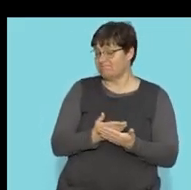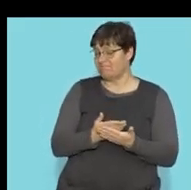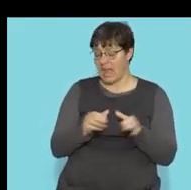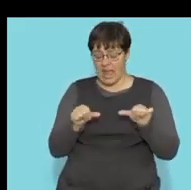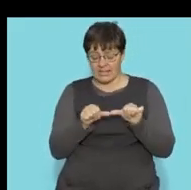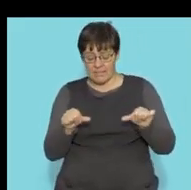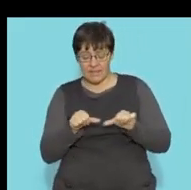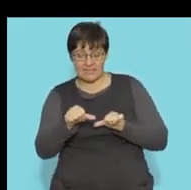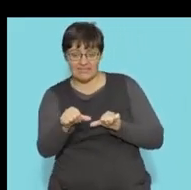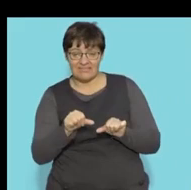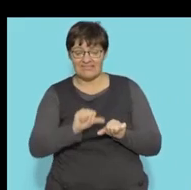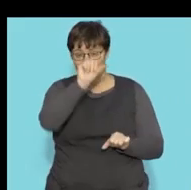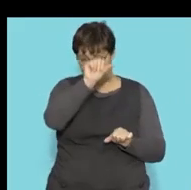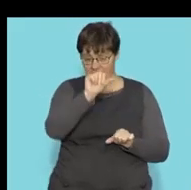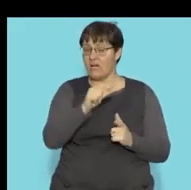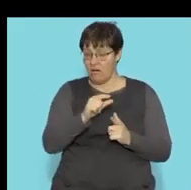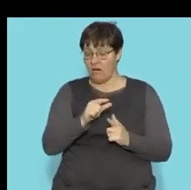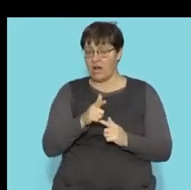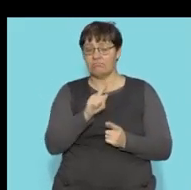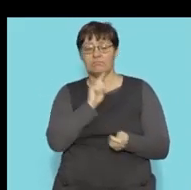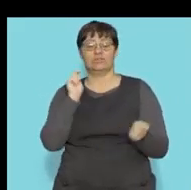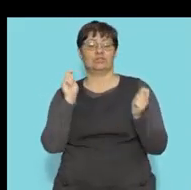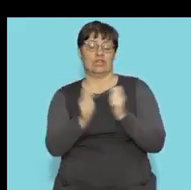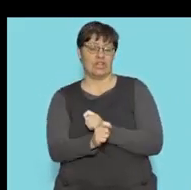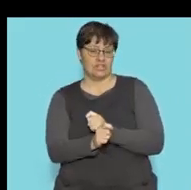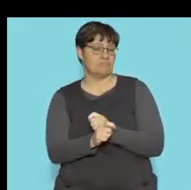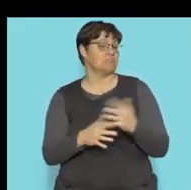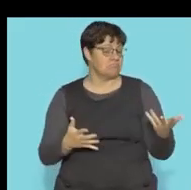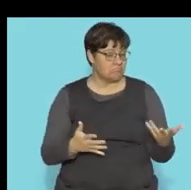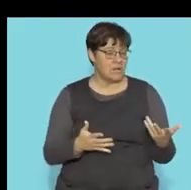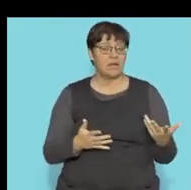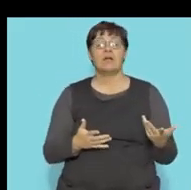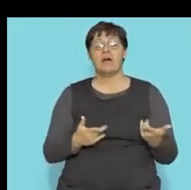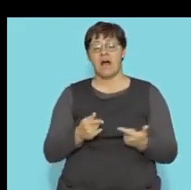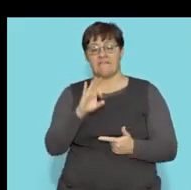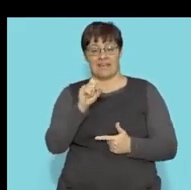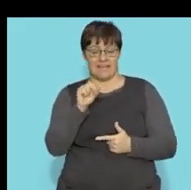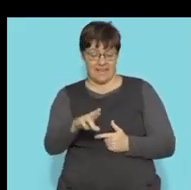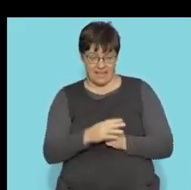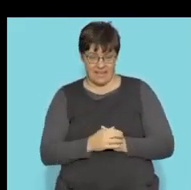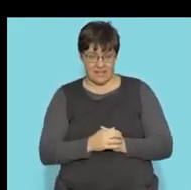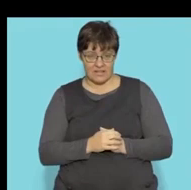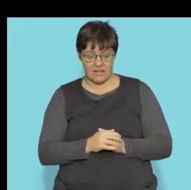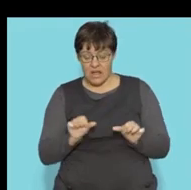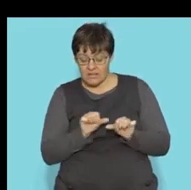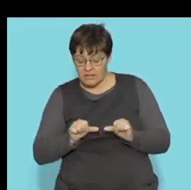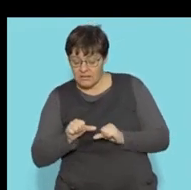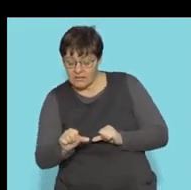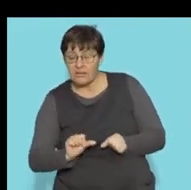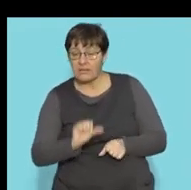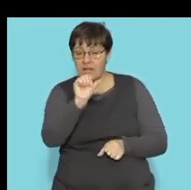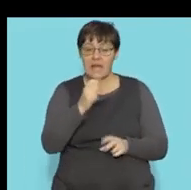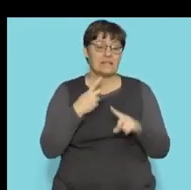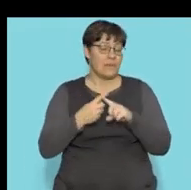dimensions of a prism are changed by a certain factor. The number that each dimension is multiplied